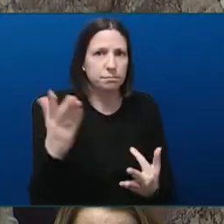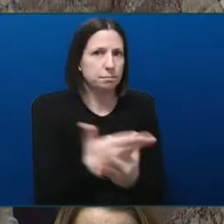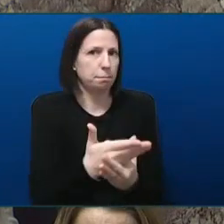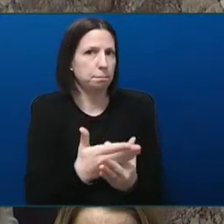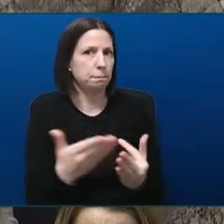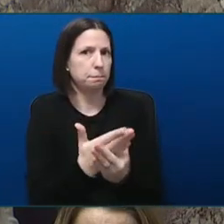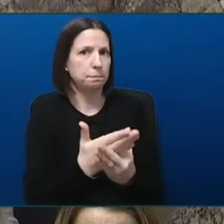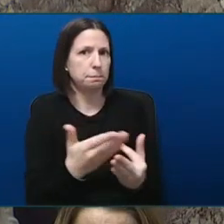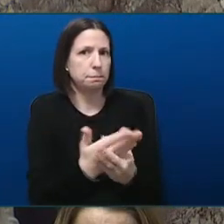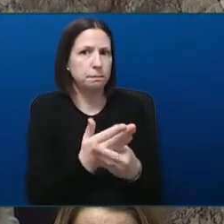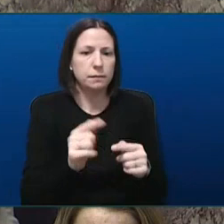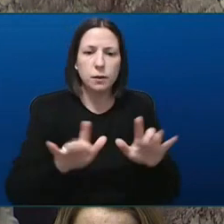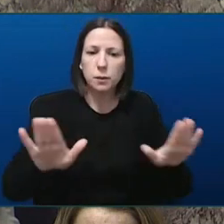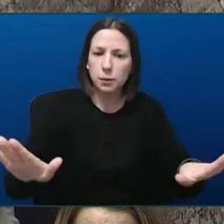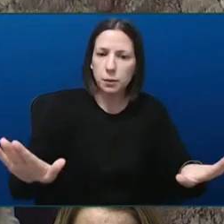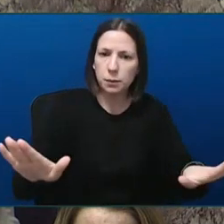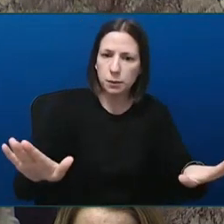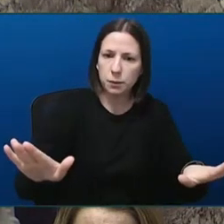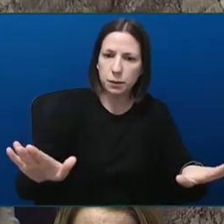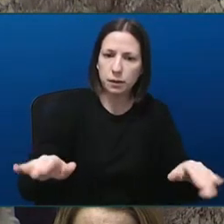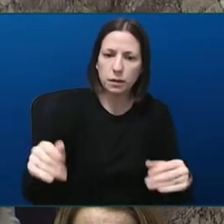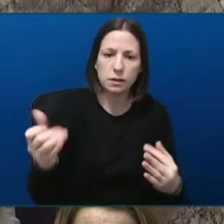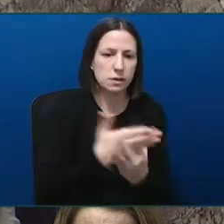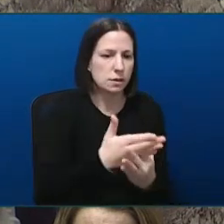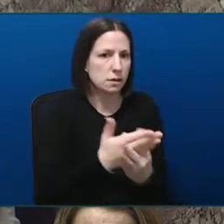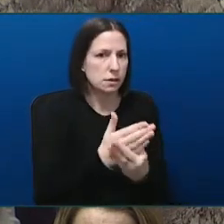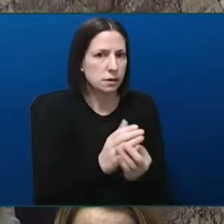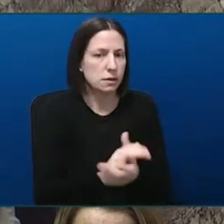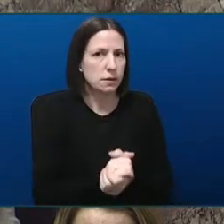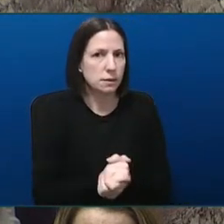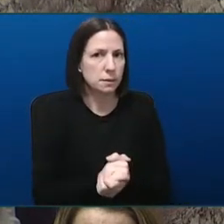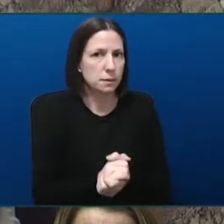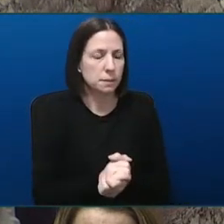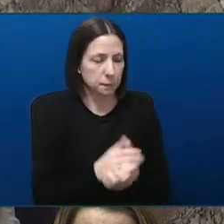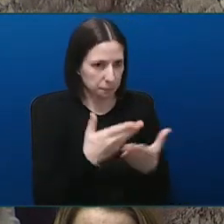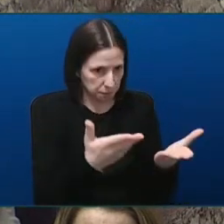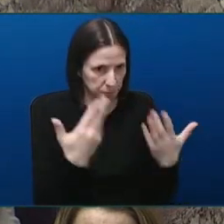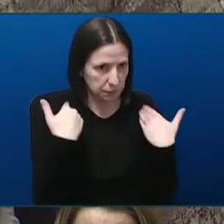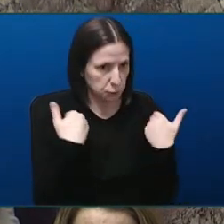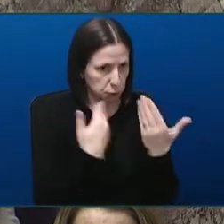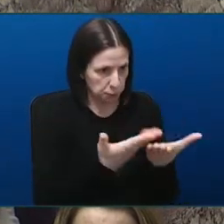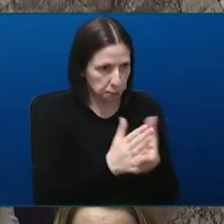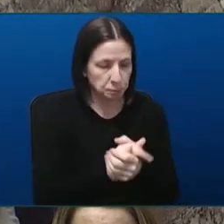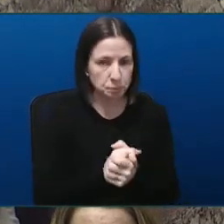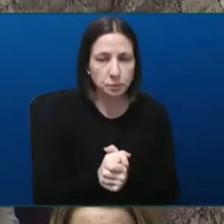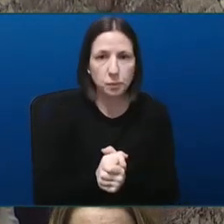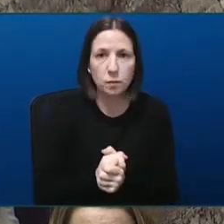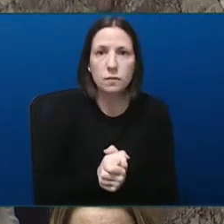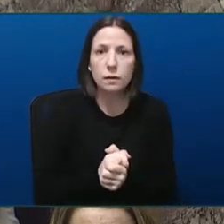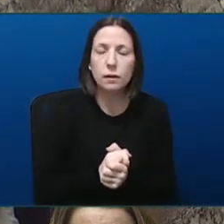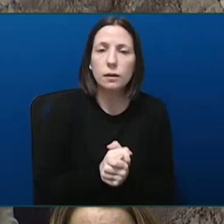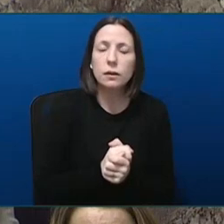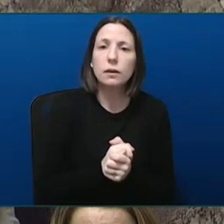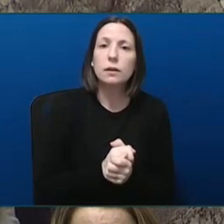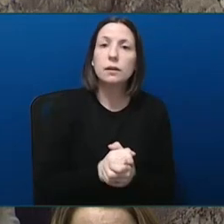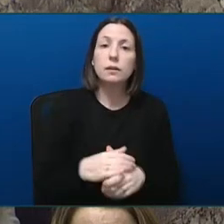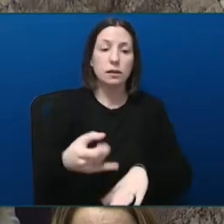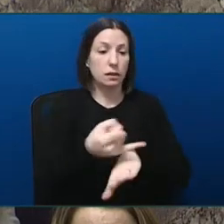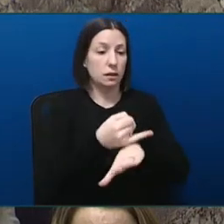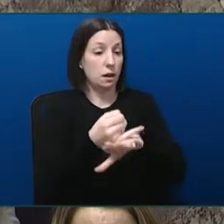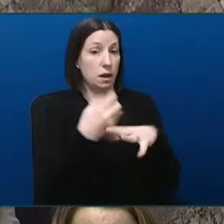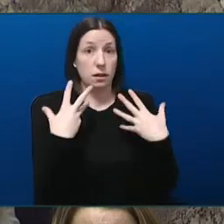the Minister will continue. Mr. Honourable Speaker, Island Health, Honourable Speaker,